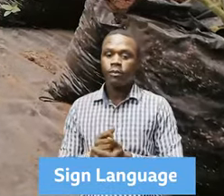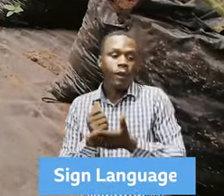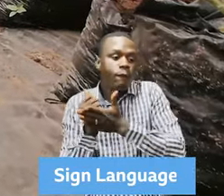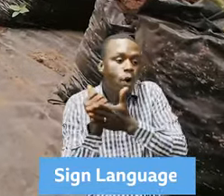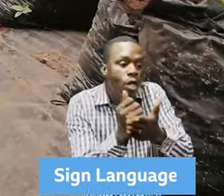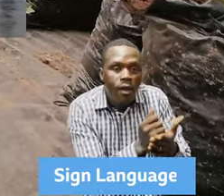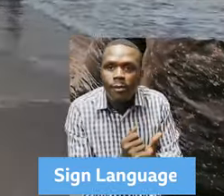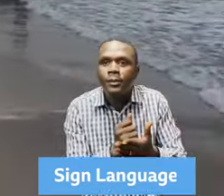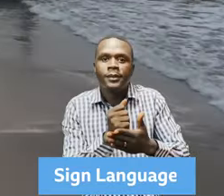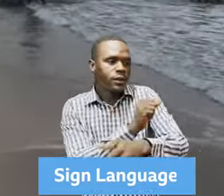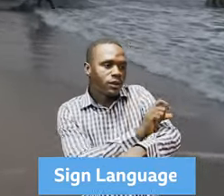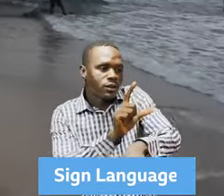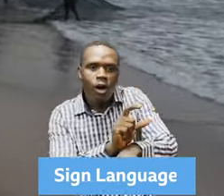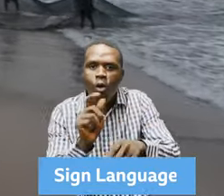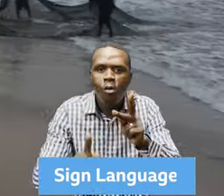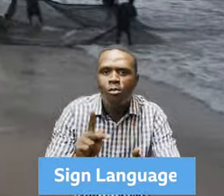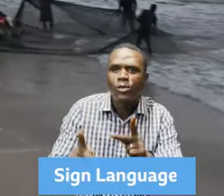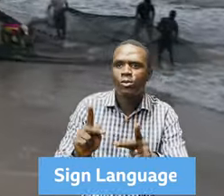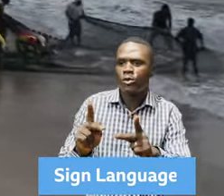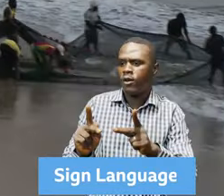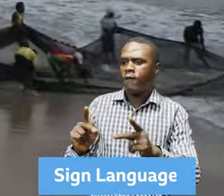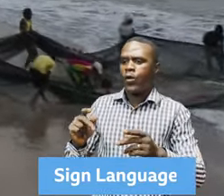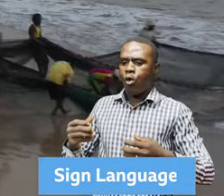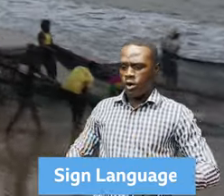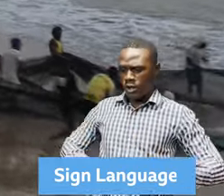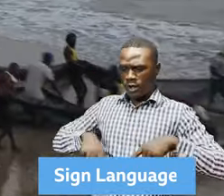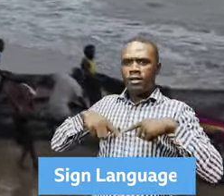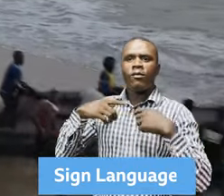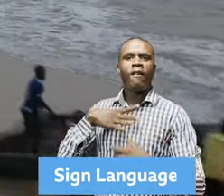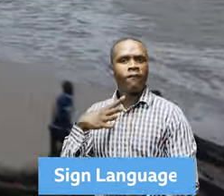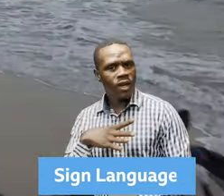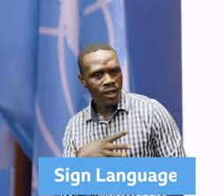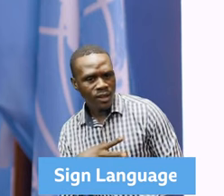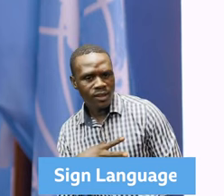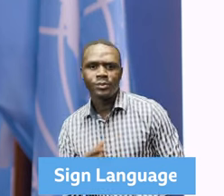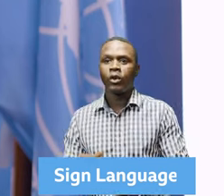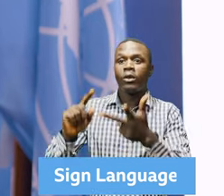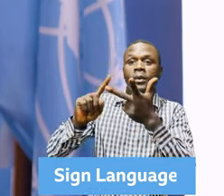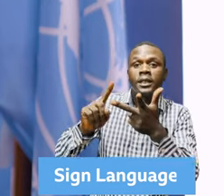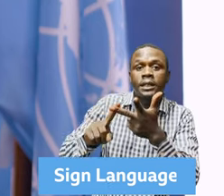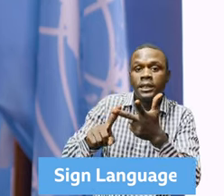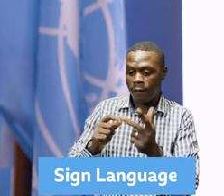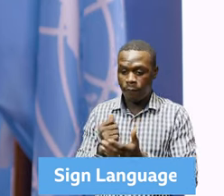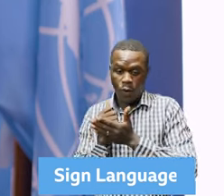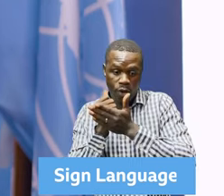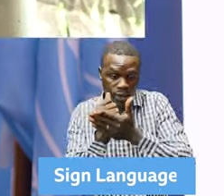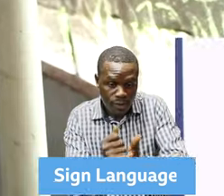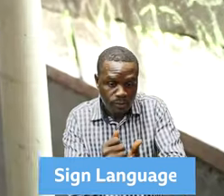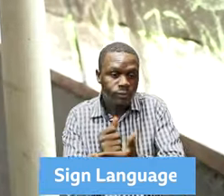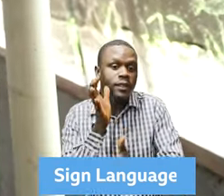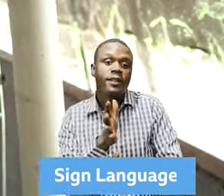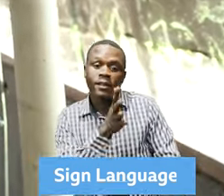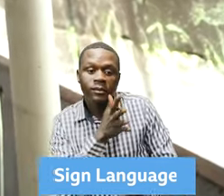Number two, ensuring that the natural resources are well utilized in a sustainable way. Number three, setting the policy